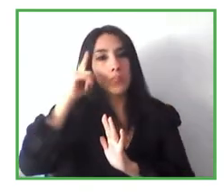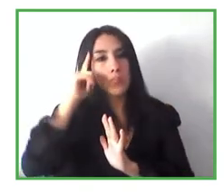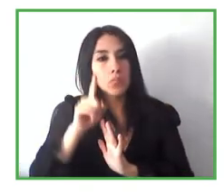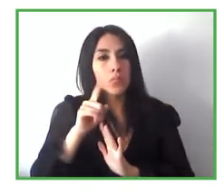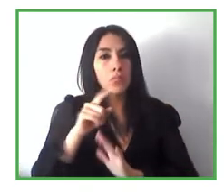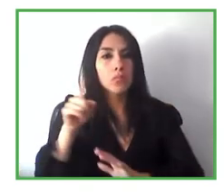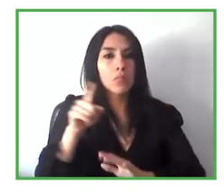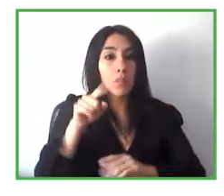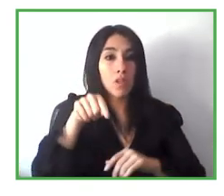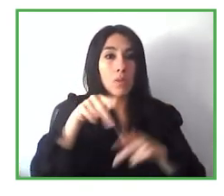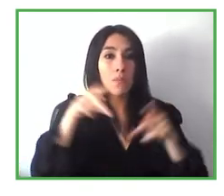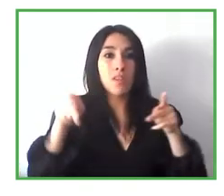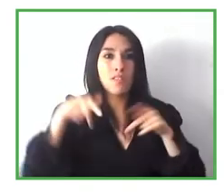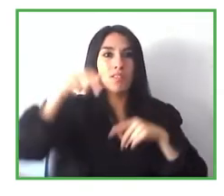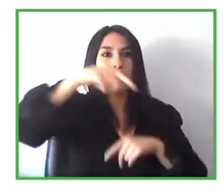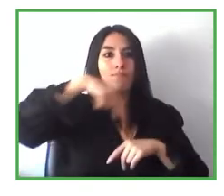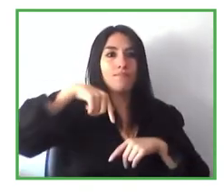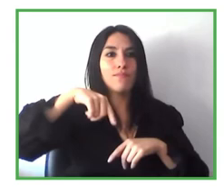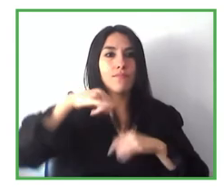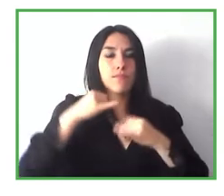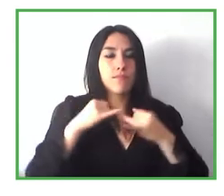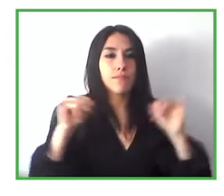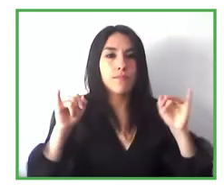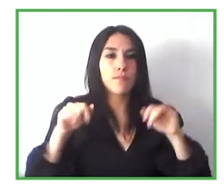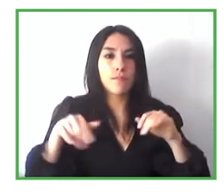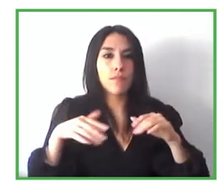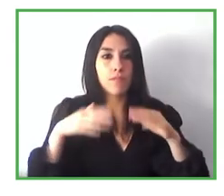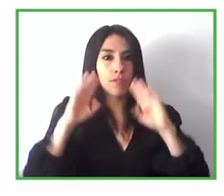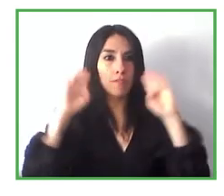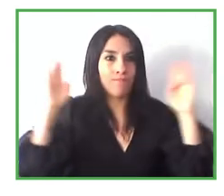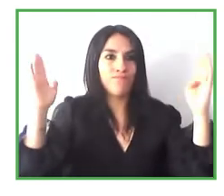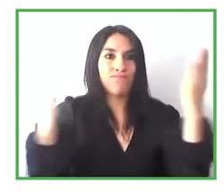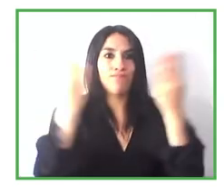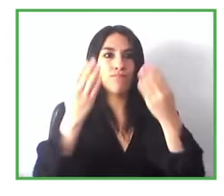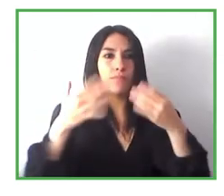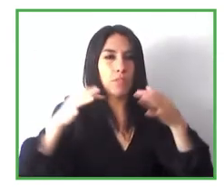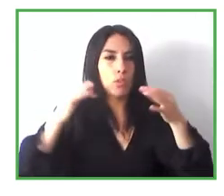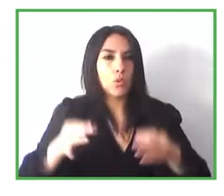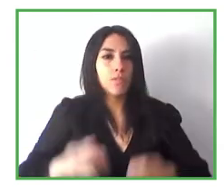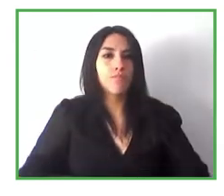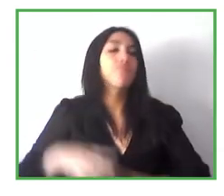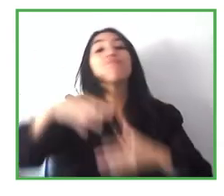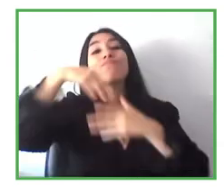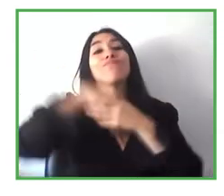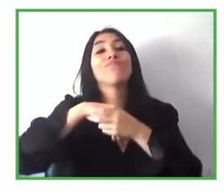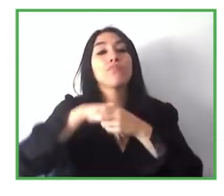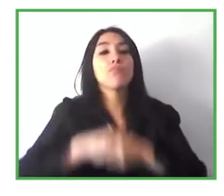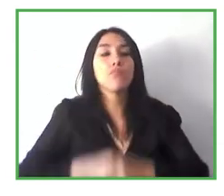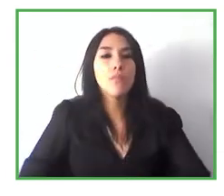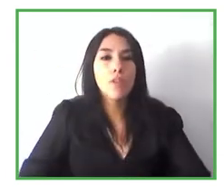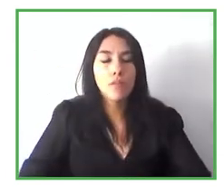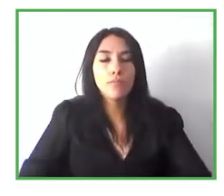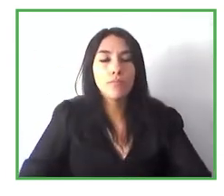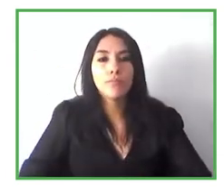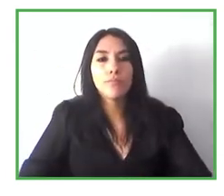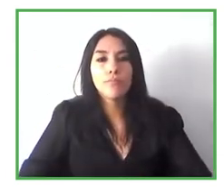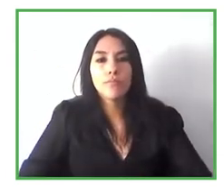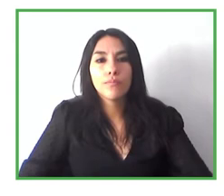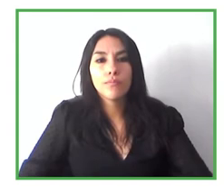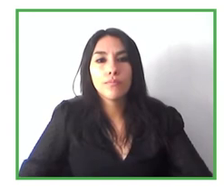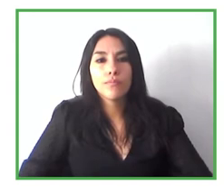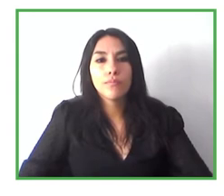a neighboring is introduced, generally there are closed places where the security inside